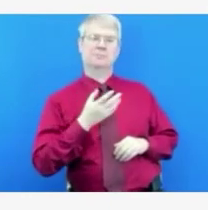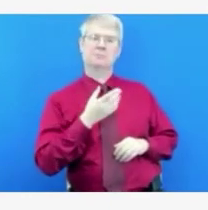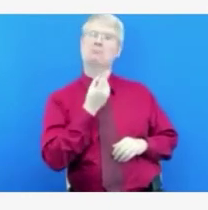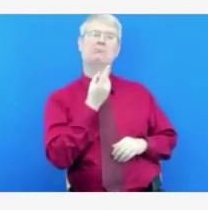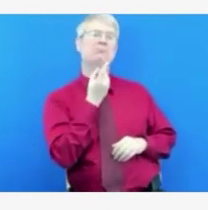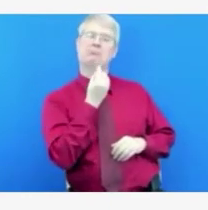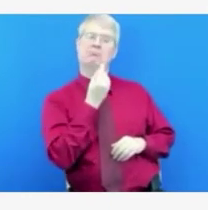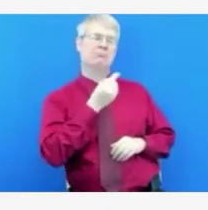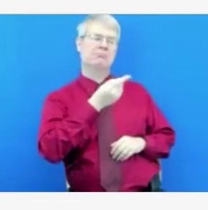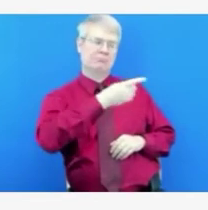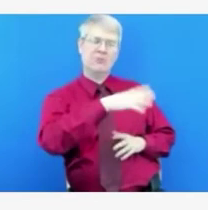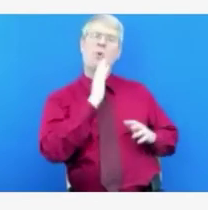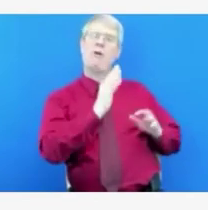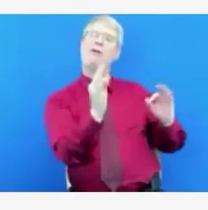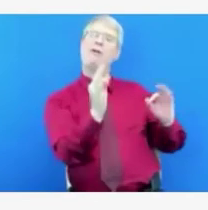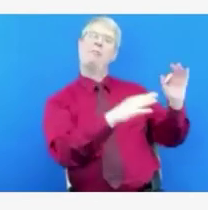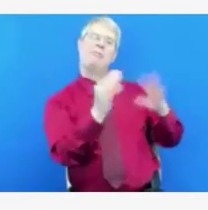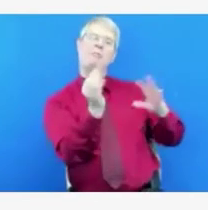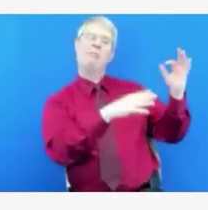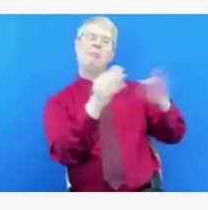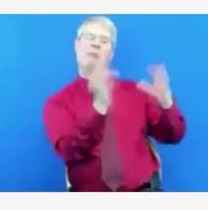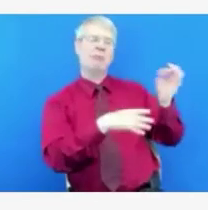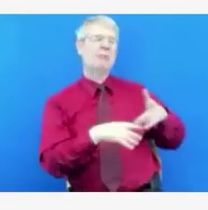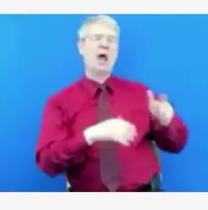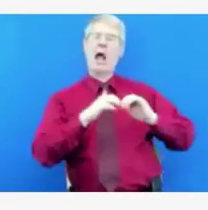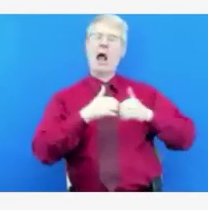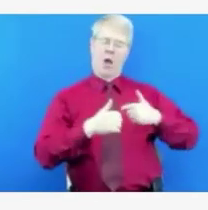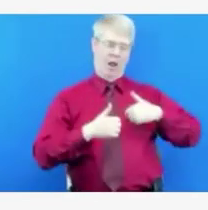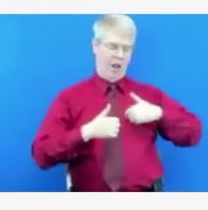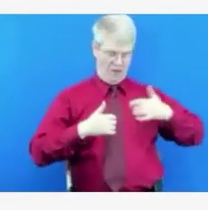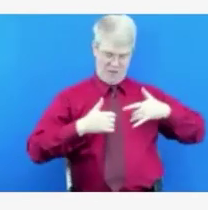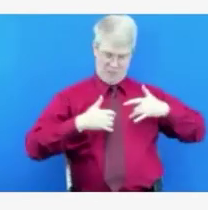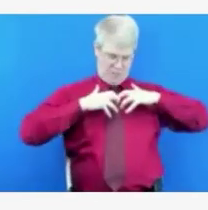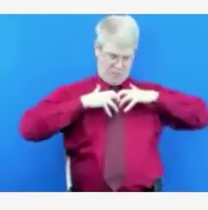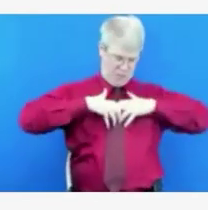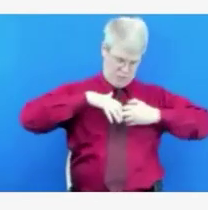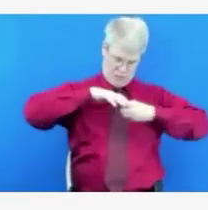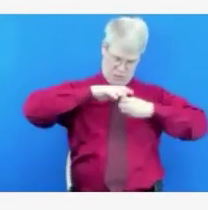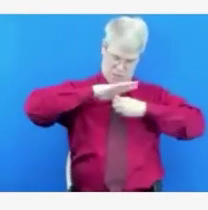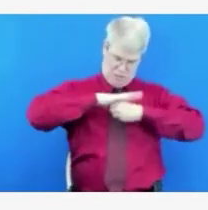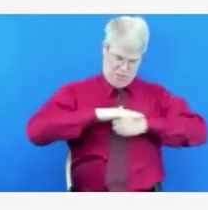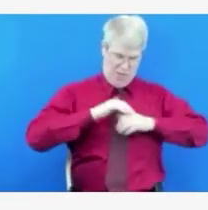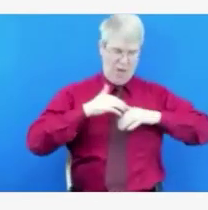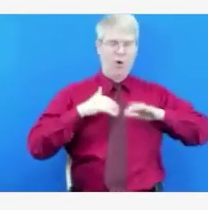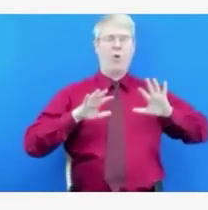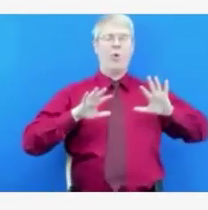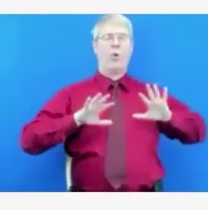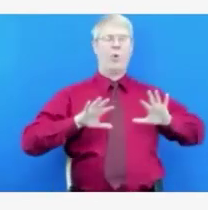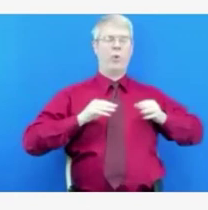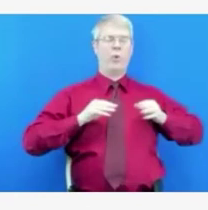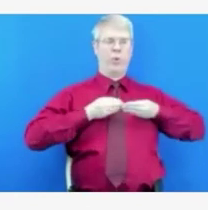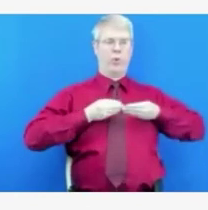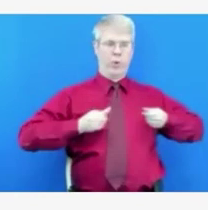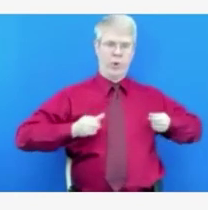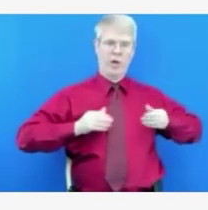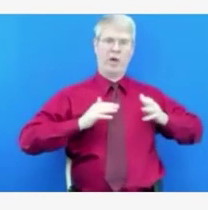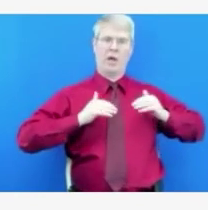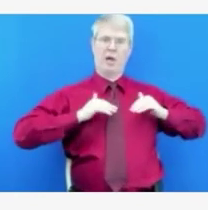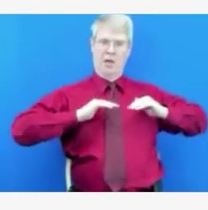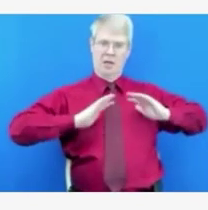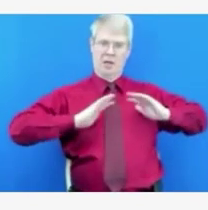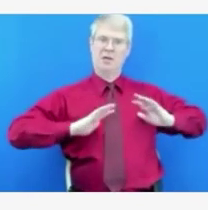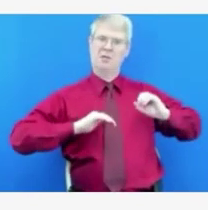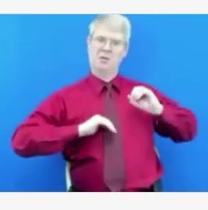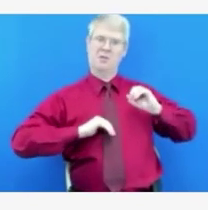experiencing. But to your other point about when they're outside of our four walls, do they feel like they need to hide